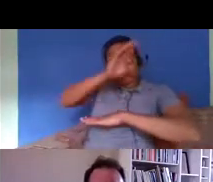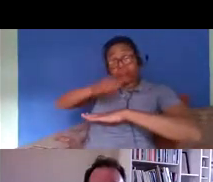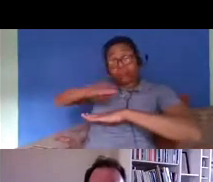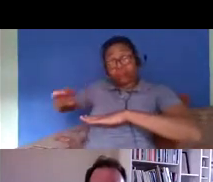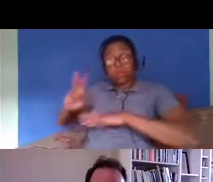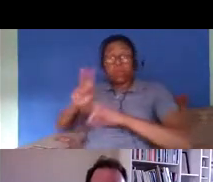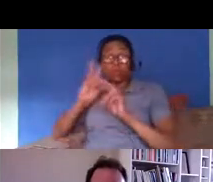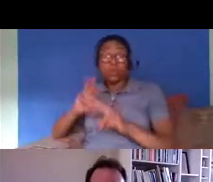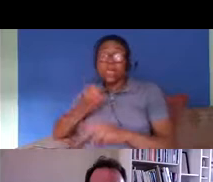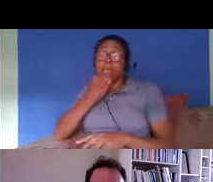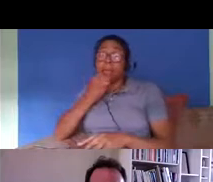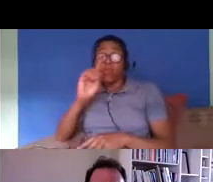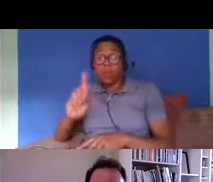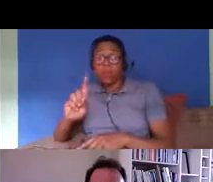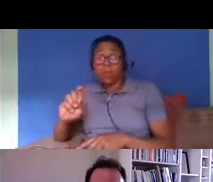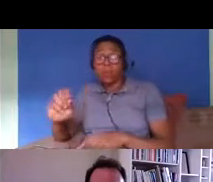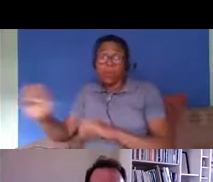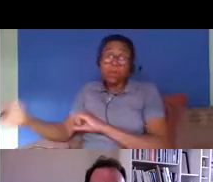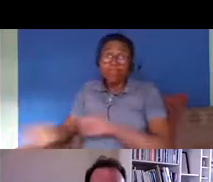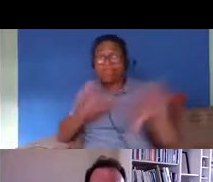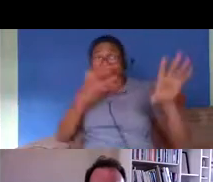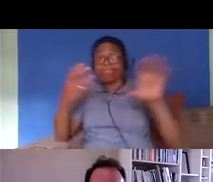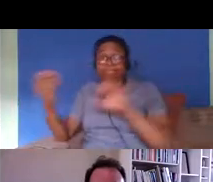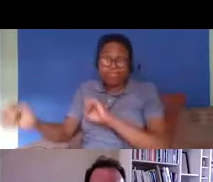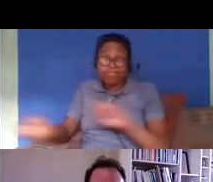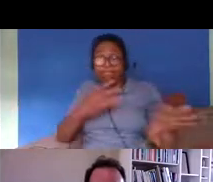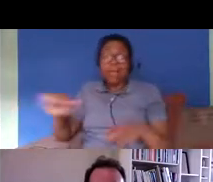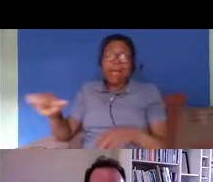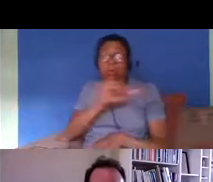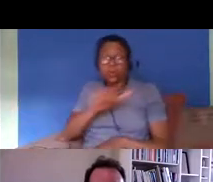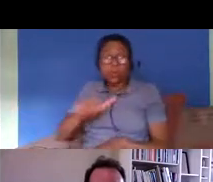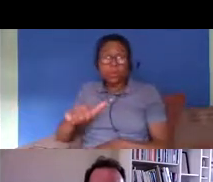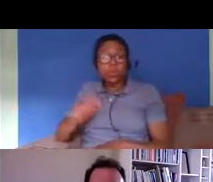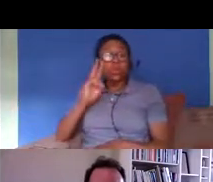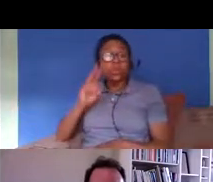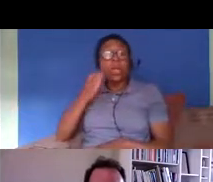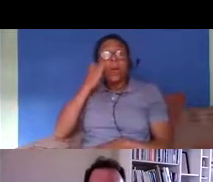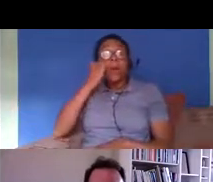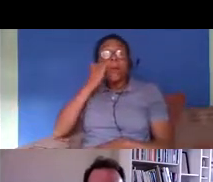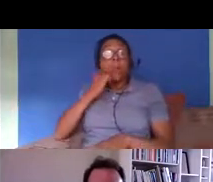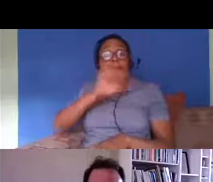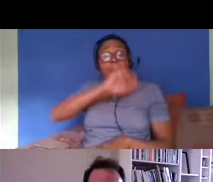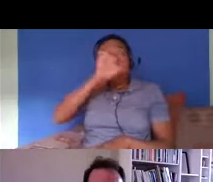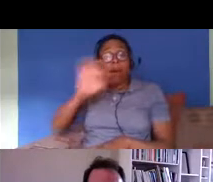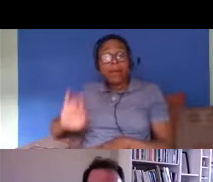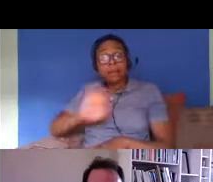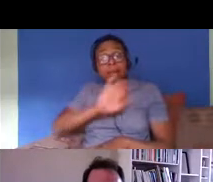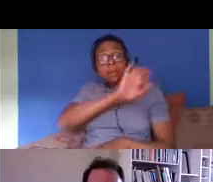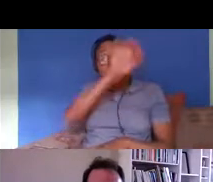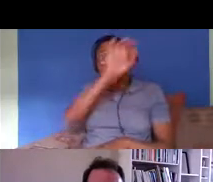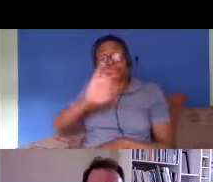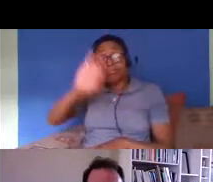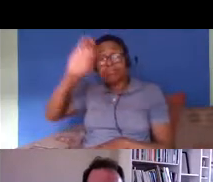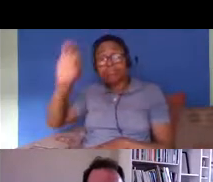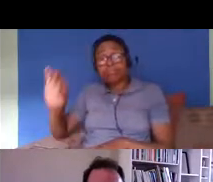um plotted against the date the year ended and you can see the the black line is voluntary returns now if the hostile environment